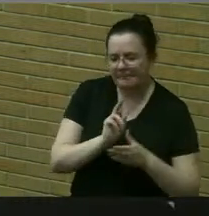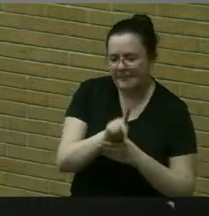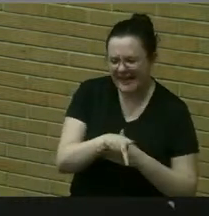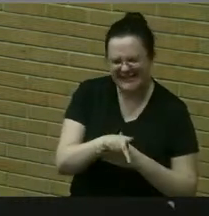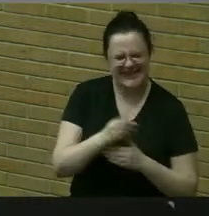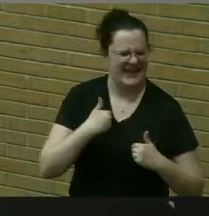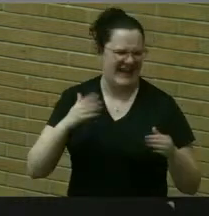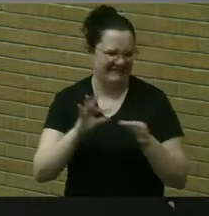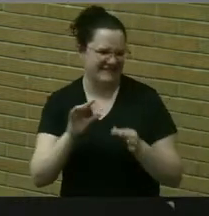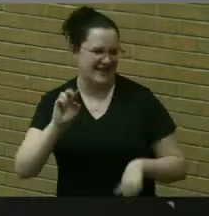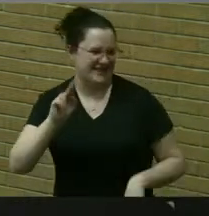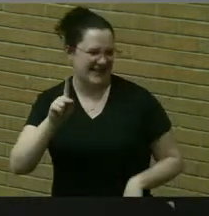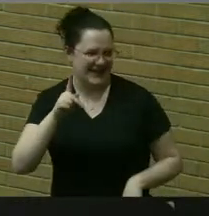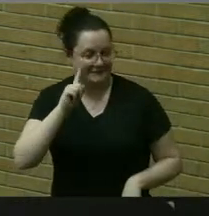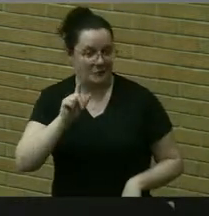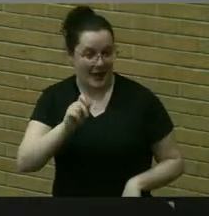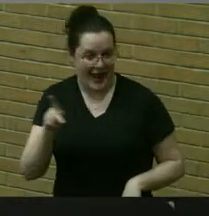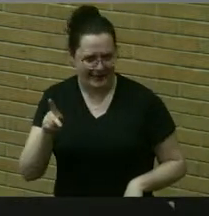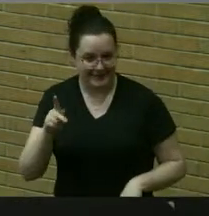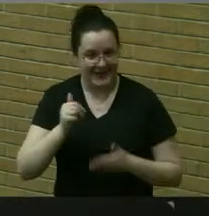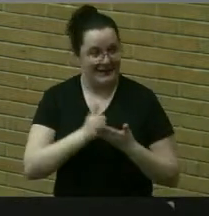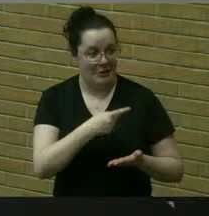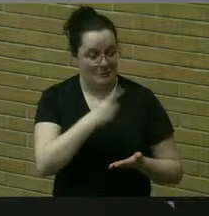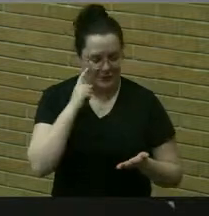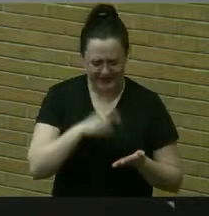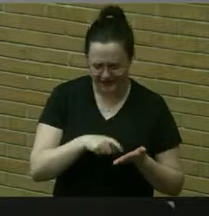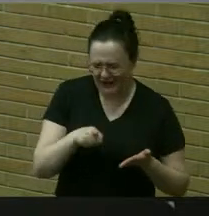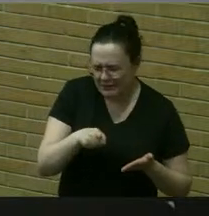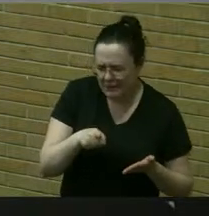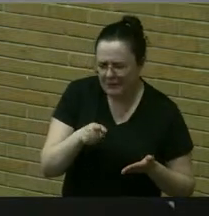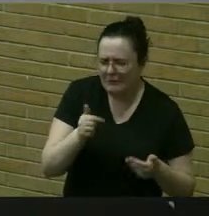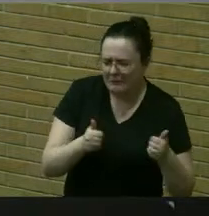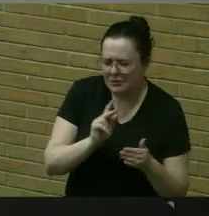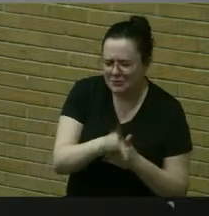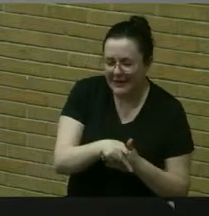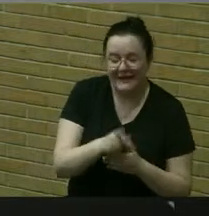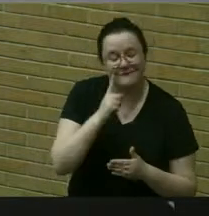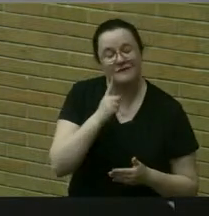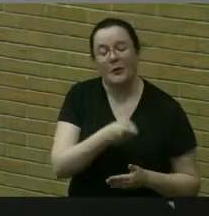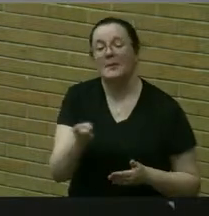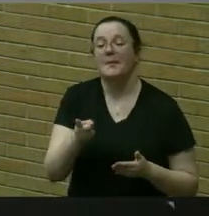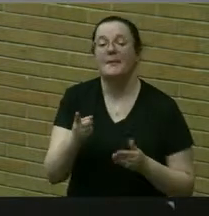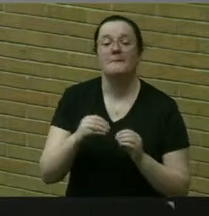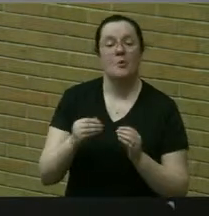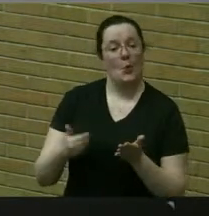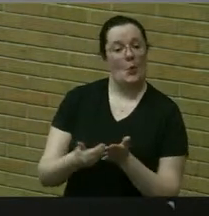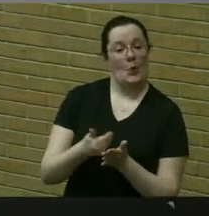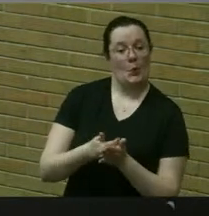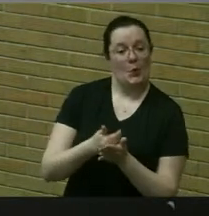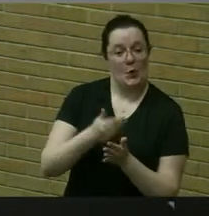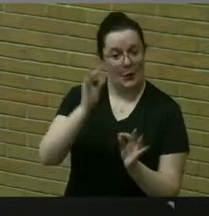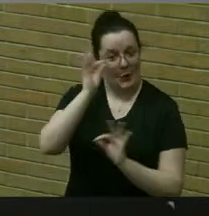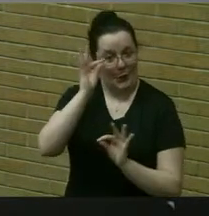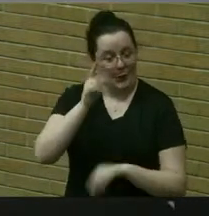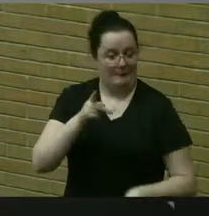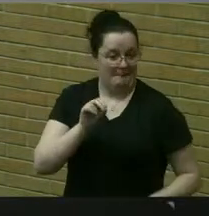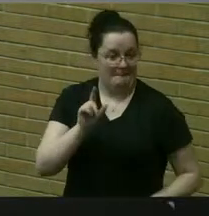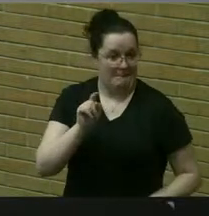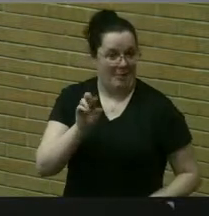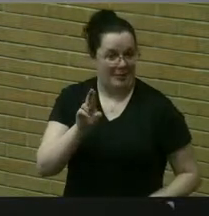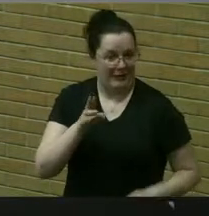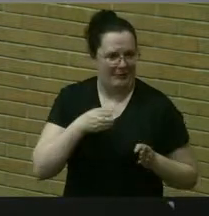various apps that help you identify for the novice um pollinator pathway fans out there um